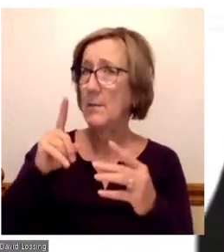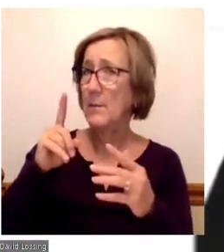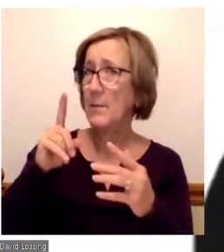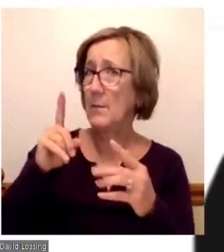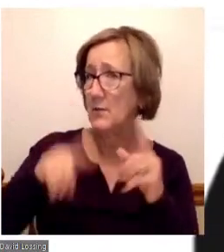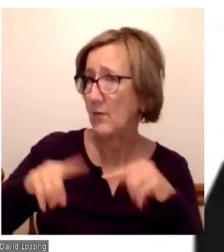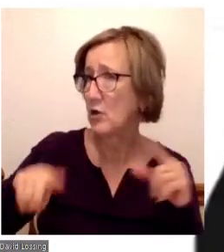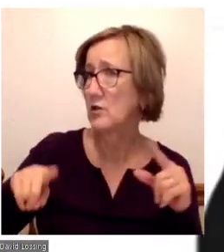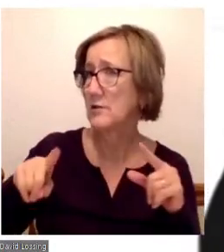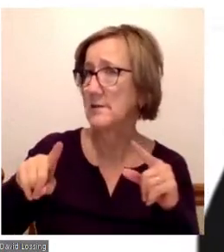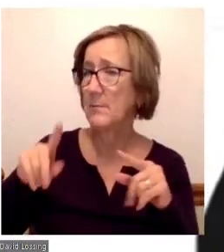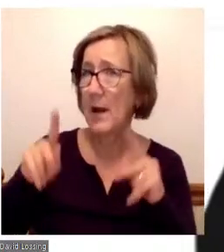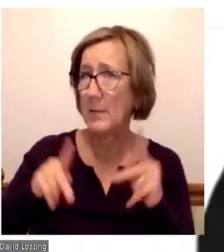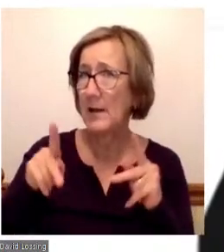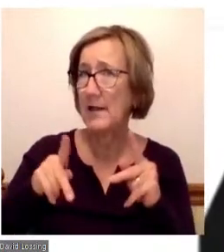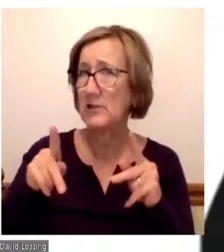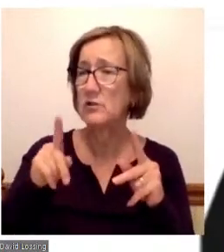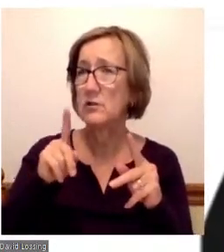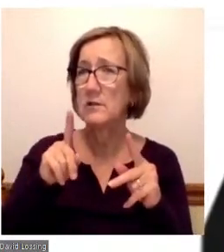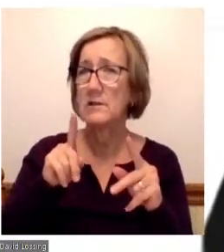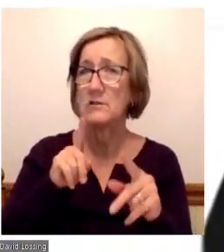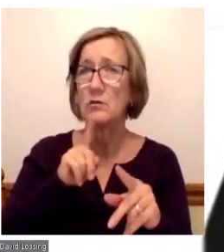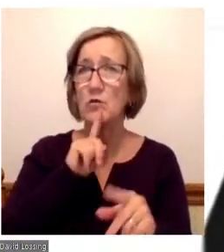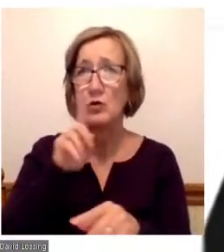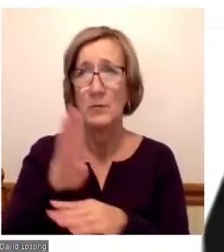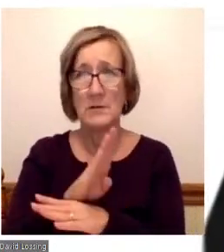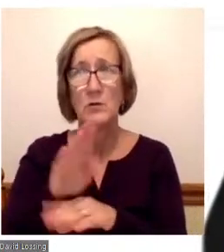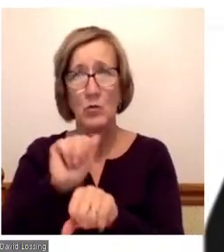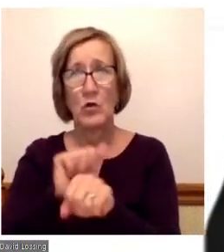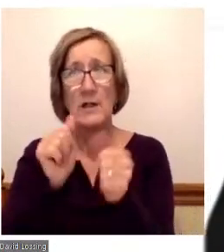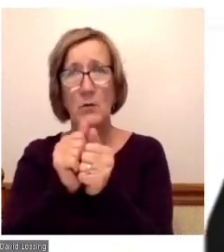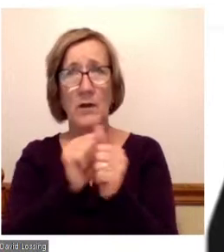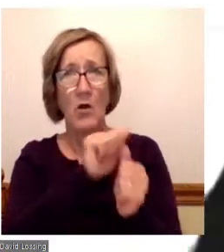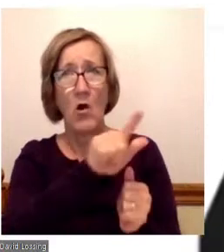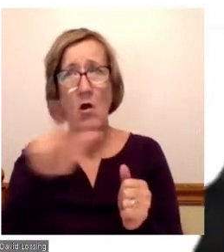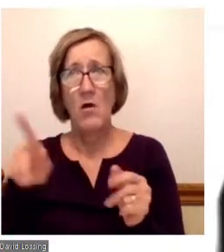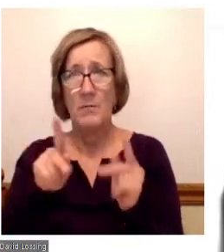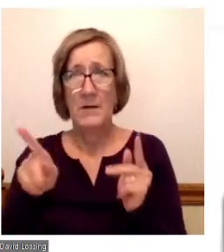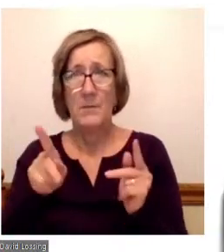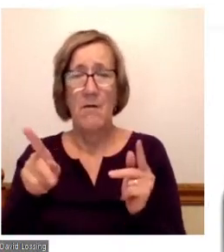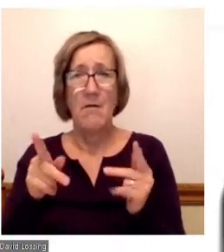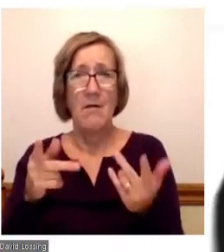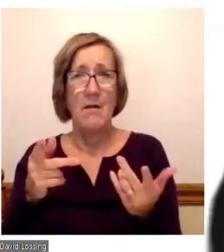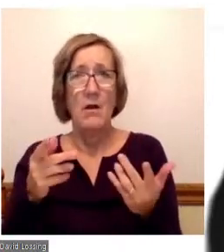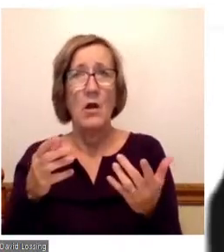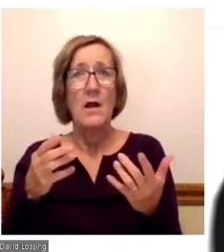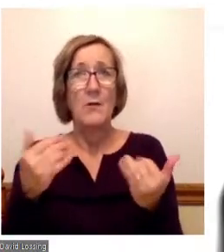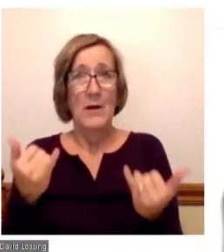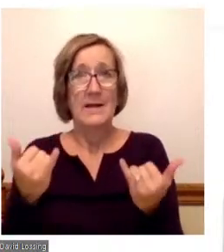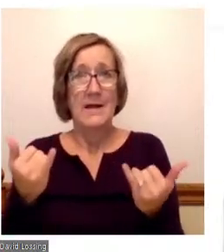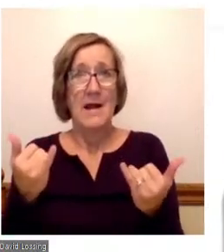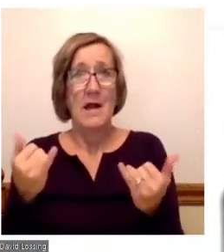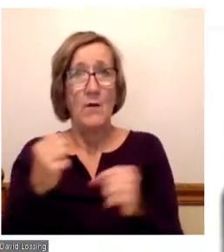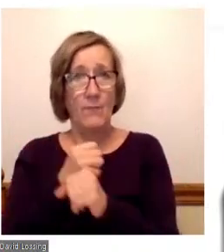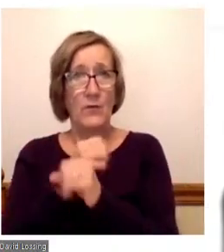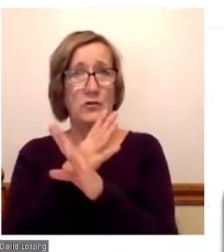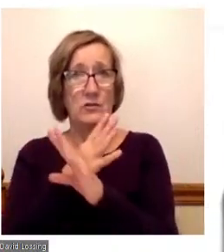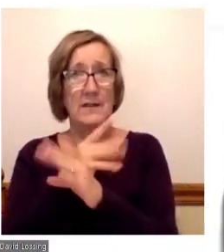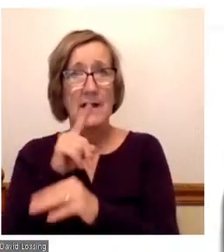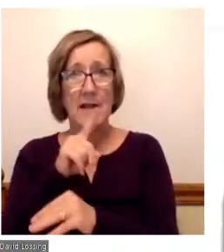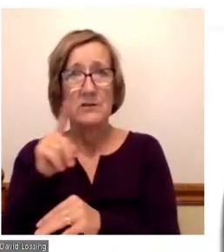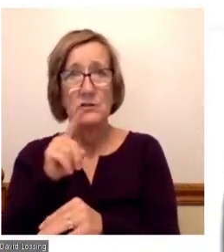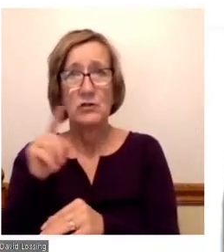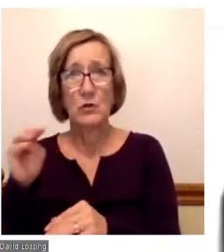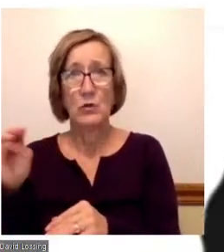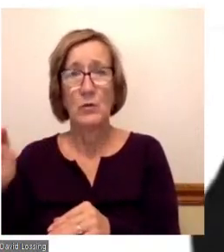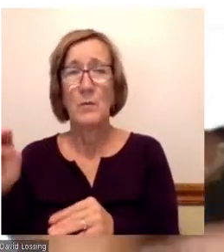in reality, we're working with everybody in today's economy. We're doing this virtually over Zoom. And a lot of workplaces are doing